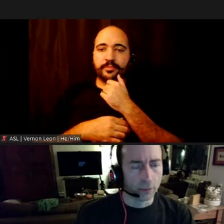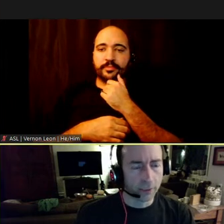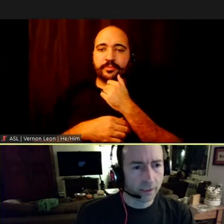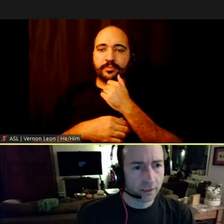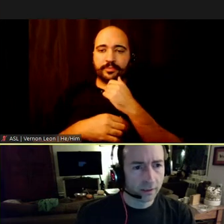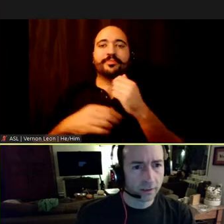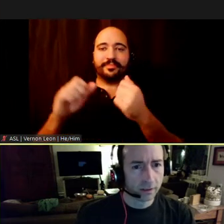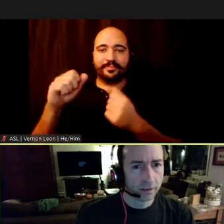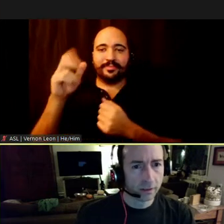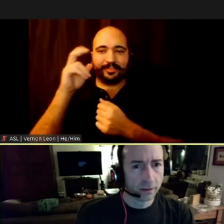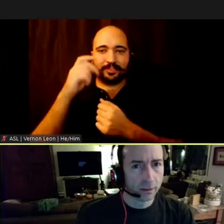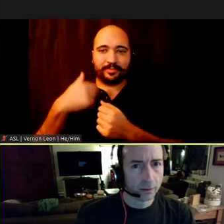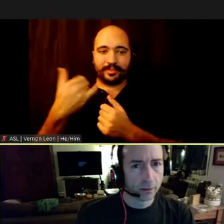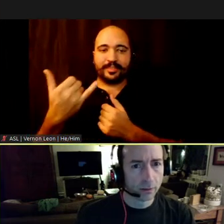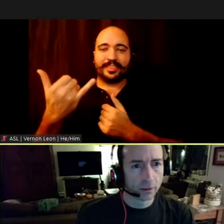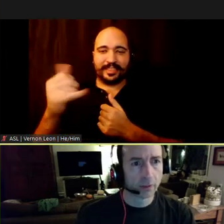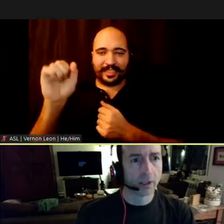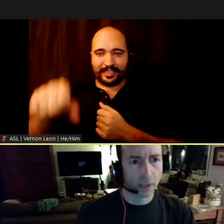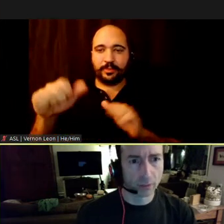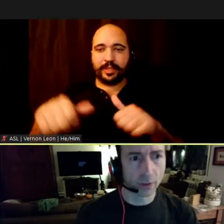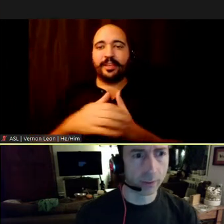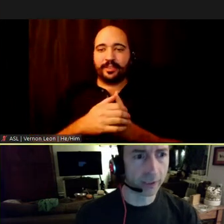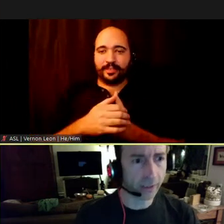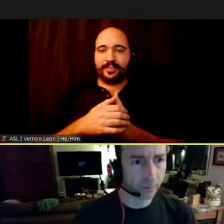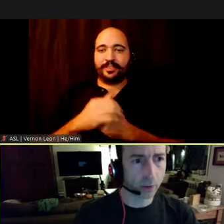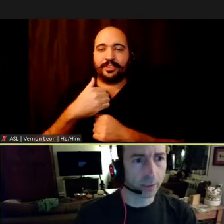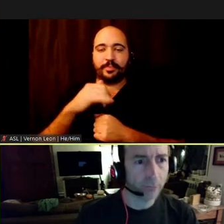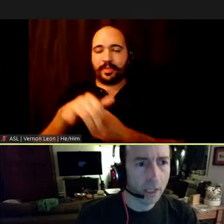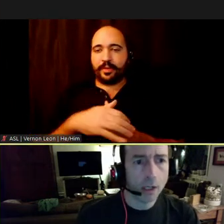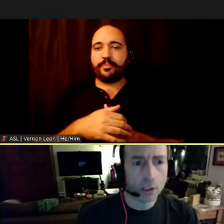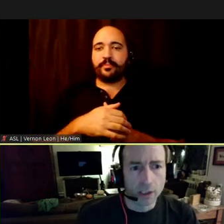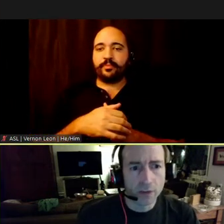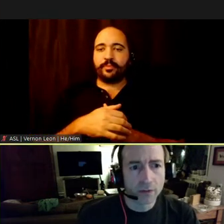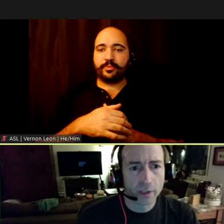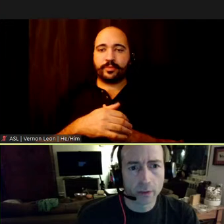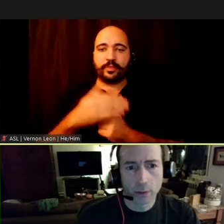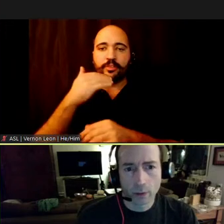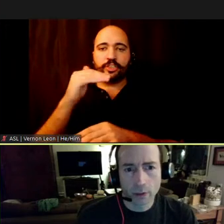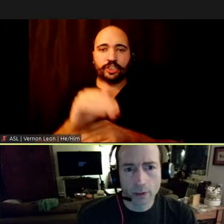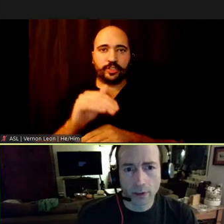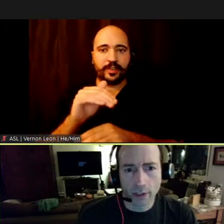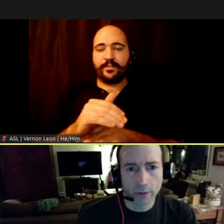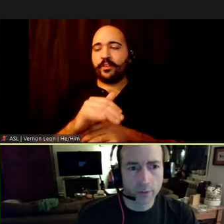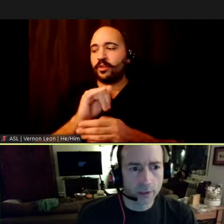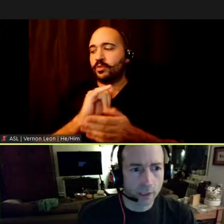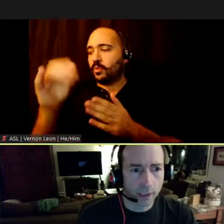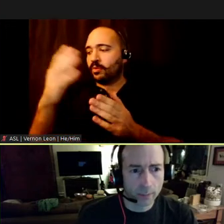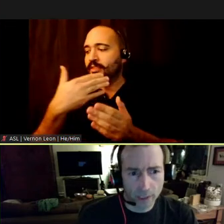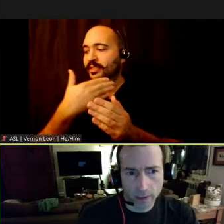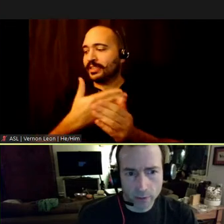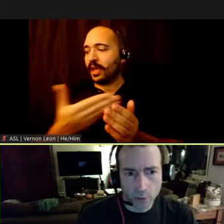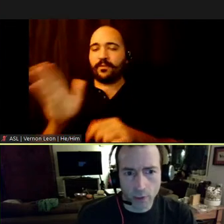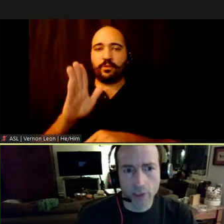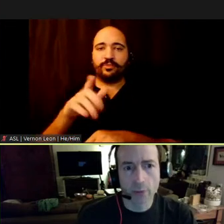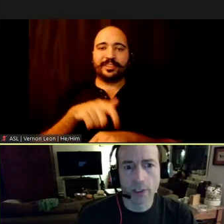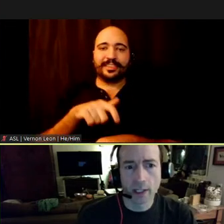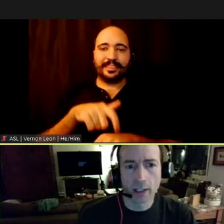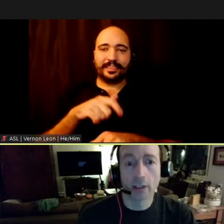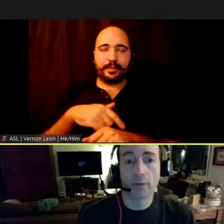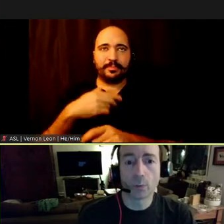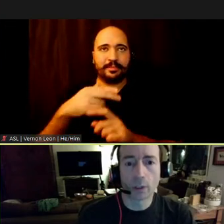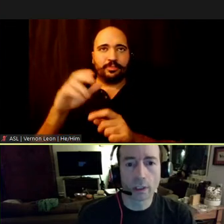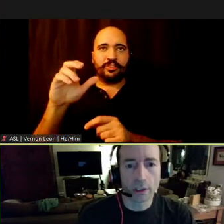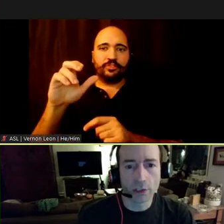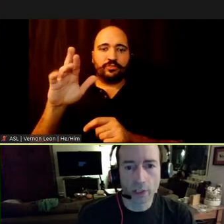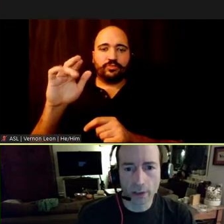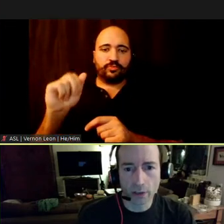Can you hear me? Yes, we can. Oh, sorry about that. Okay. Good evening, fellow New Yorkers, and thank you for your time. My name is Craig Isman, and